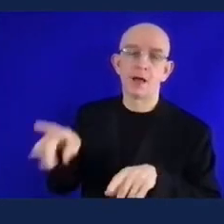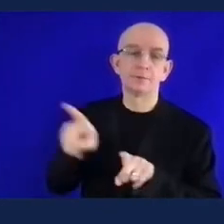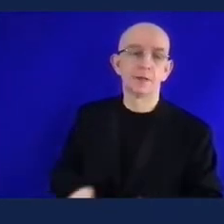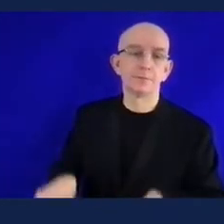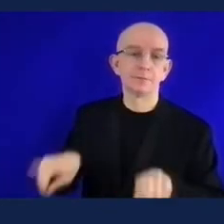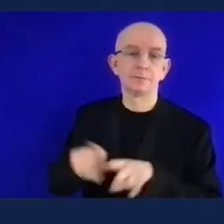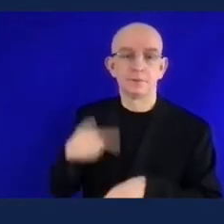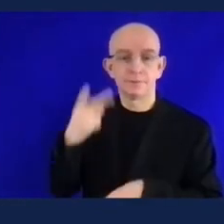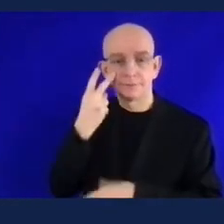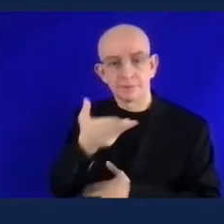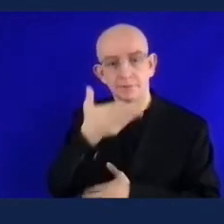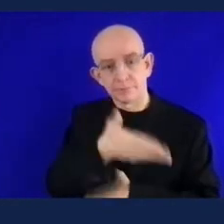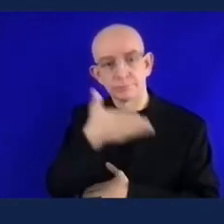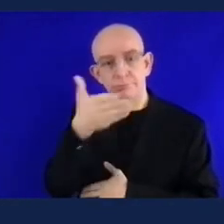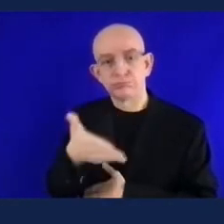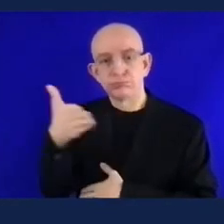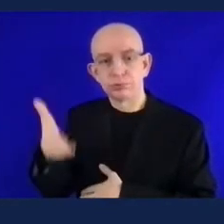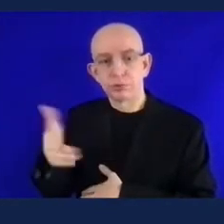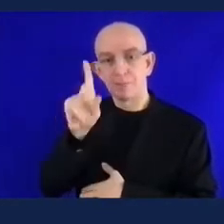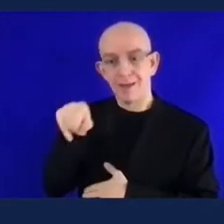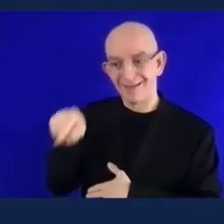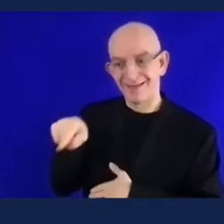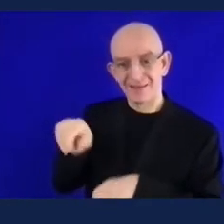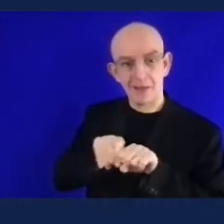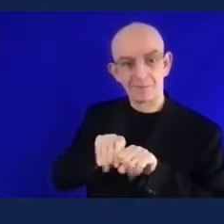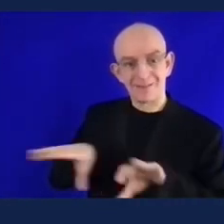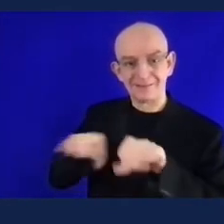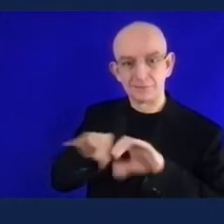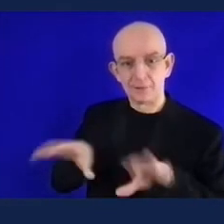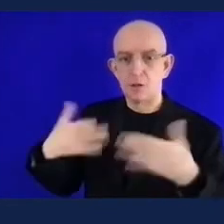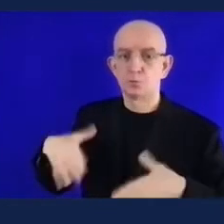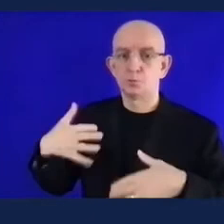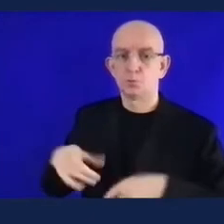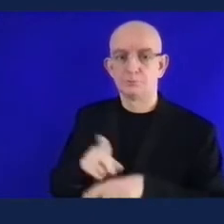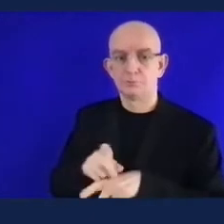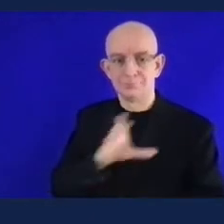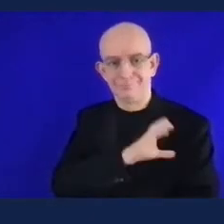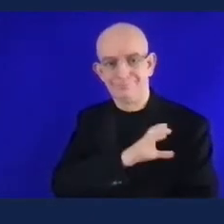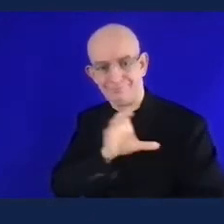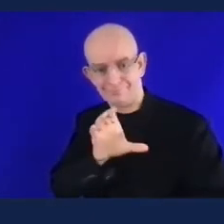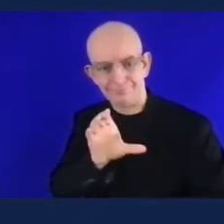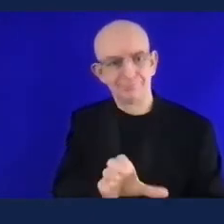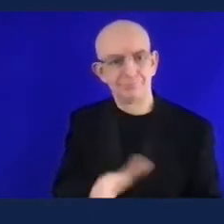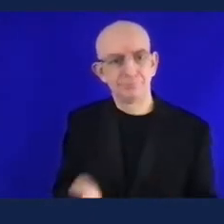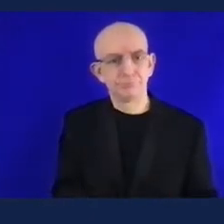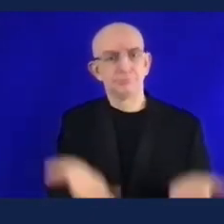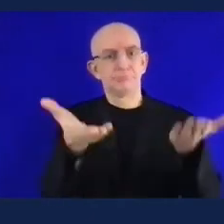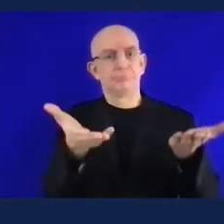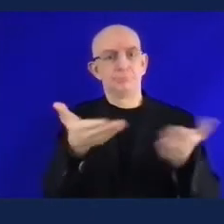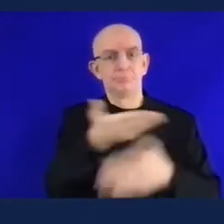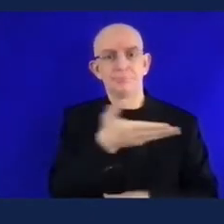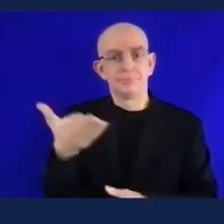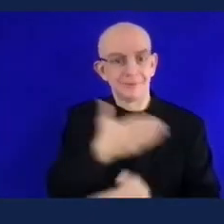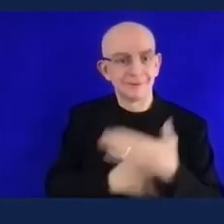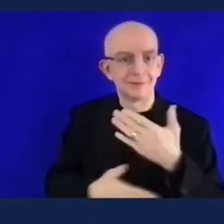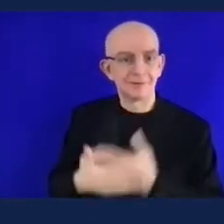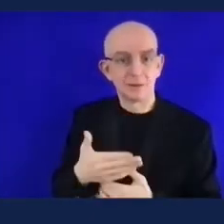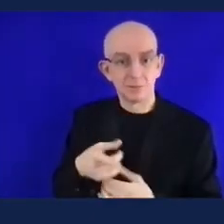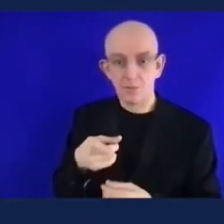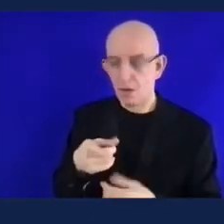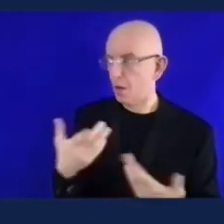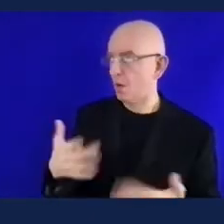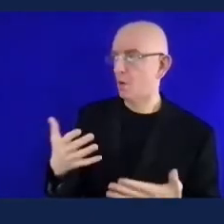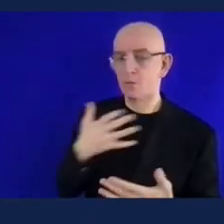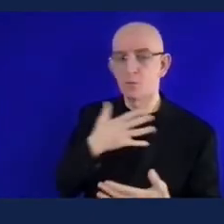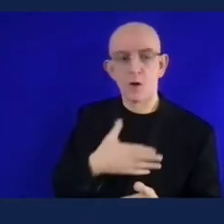15 one of the main names of we the 15 is to change the stigma attached to disability because for too long in the world disability has been seen